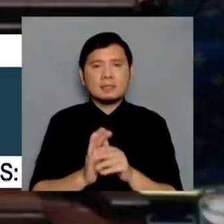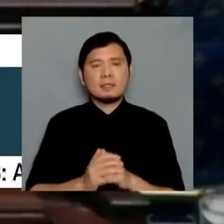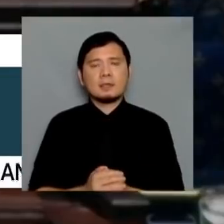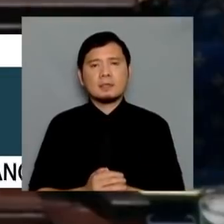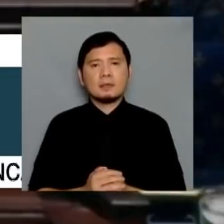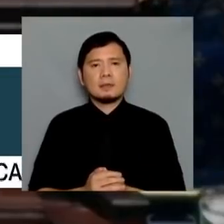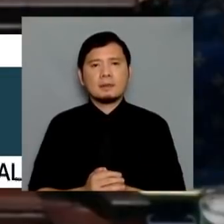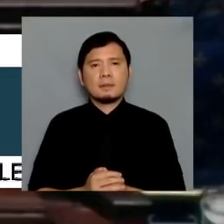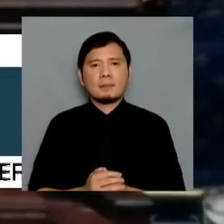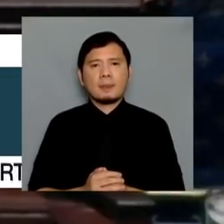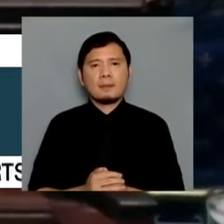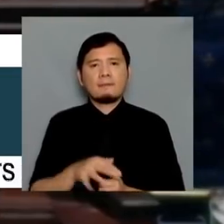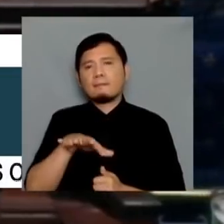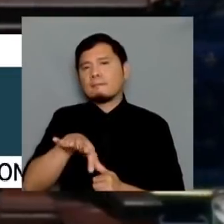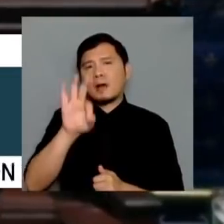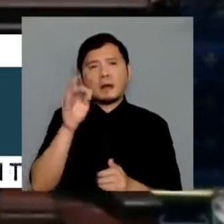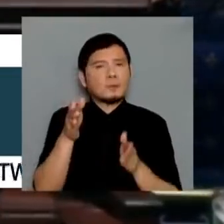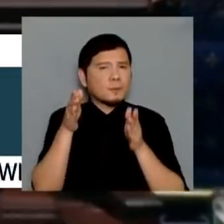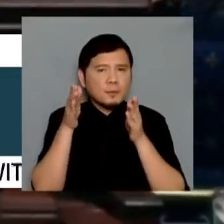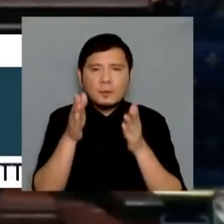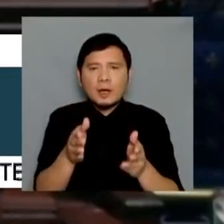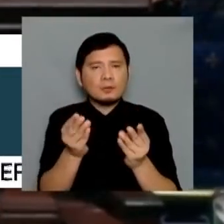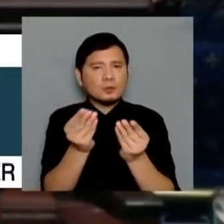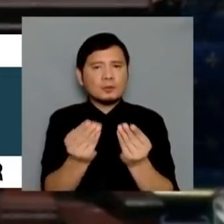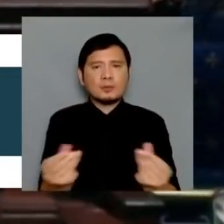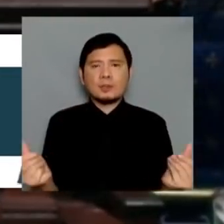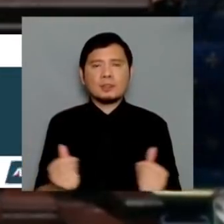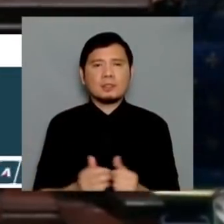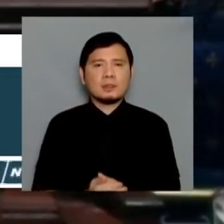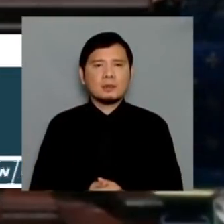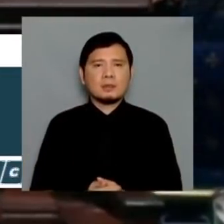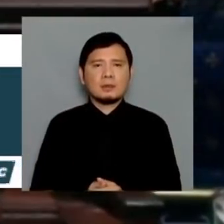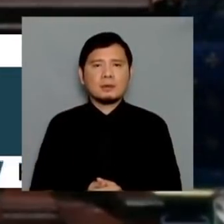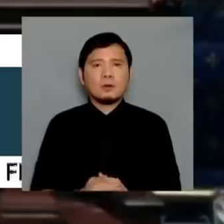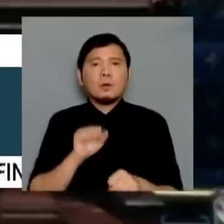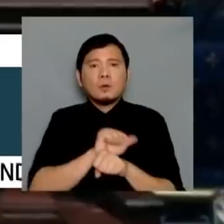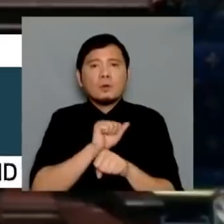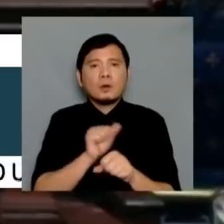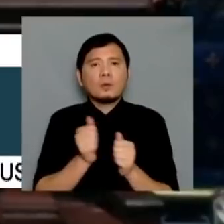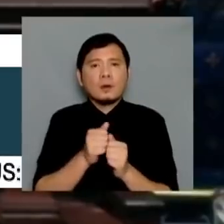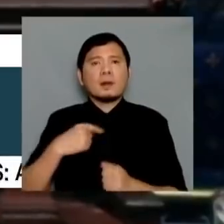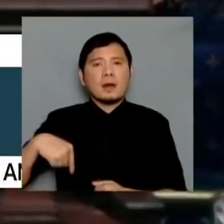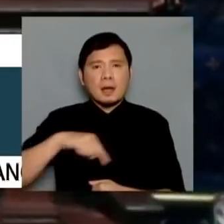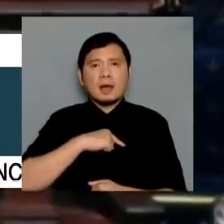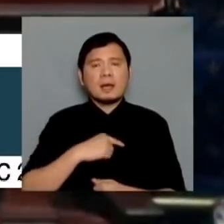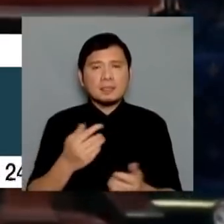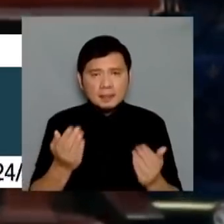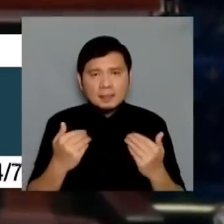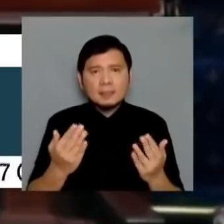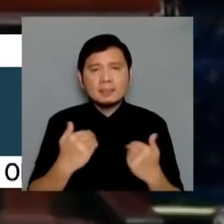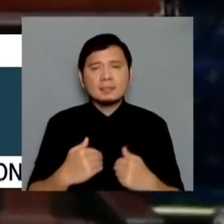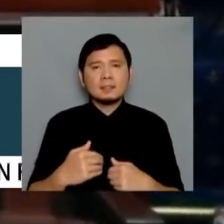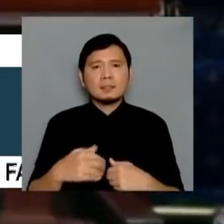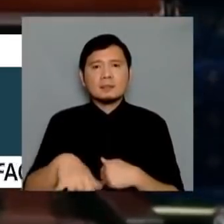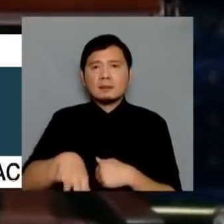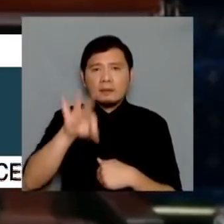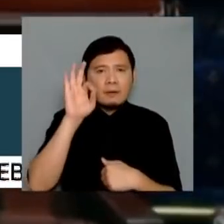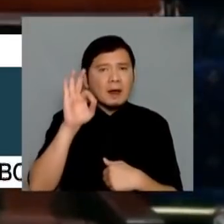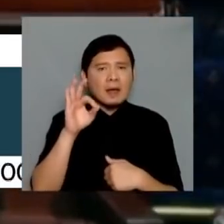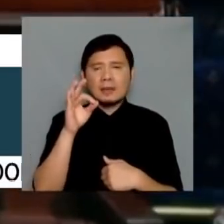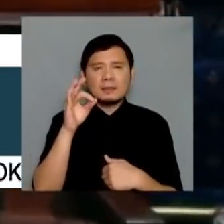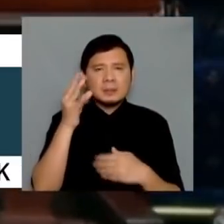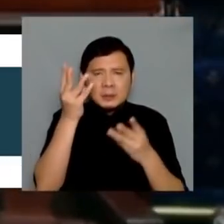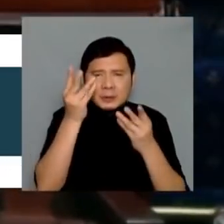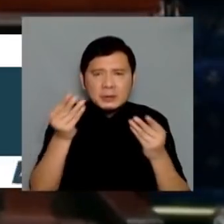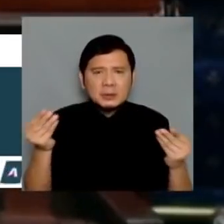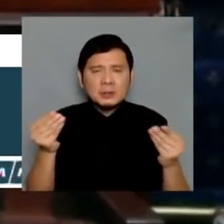I'm a path forward here. Work with us to find a way to